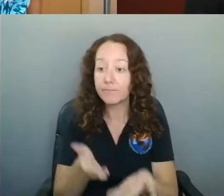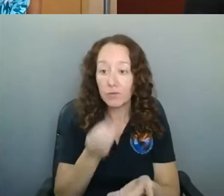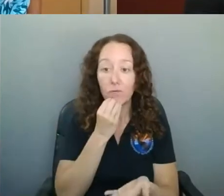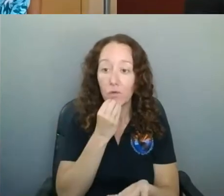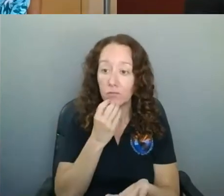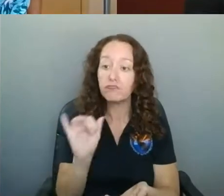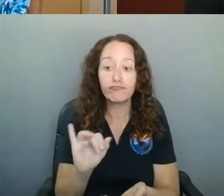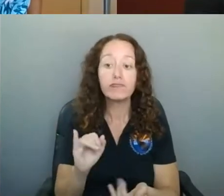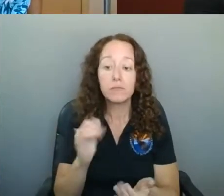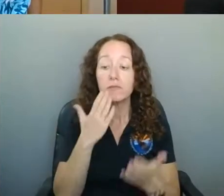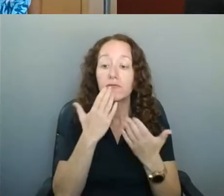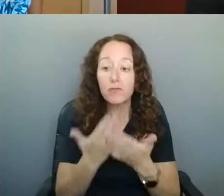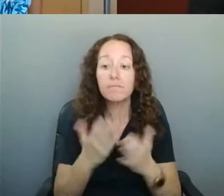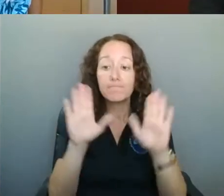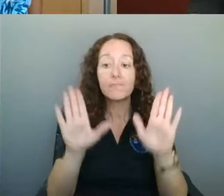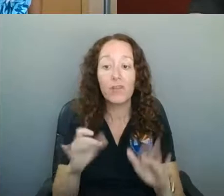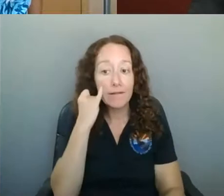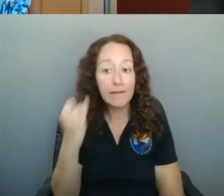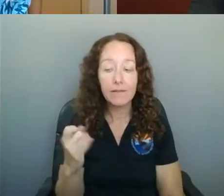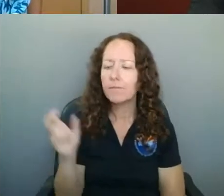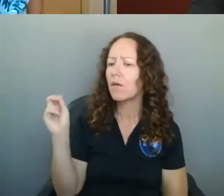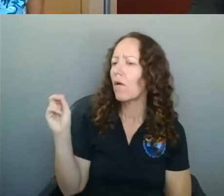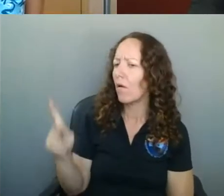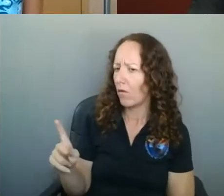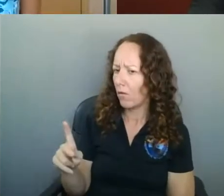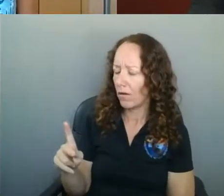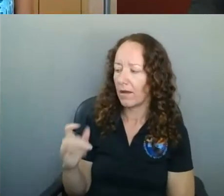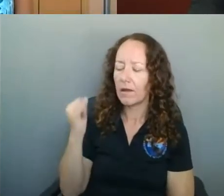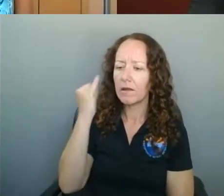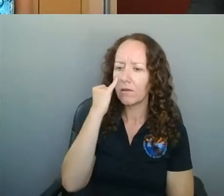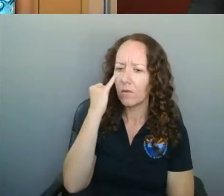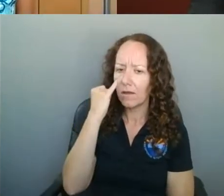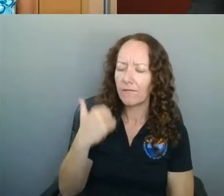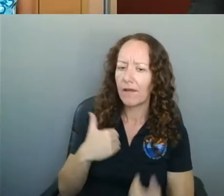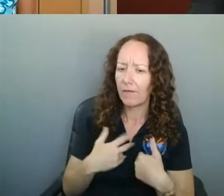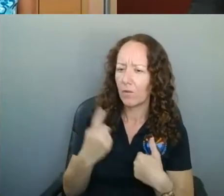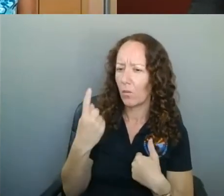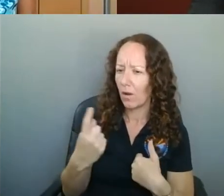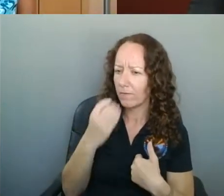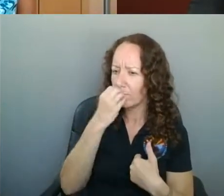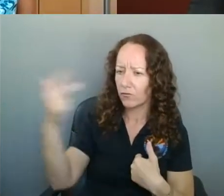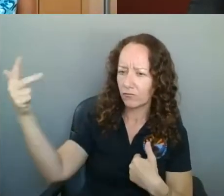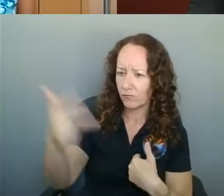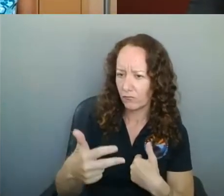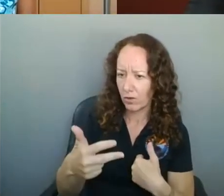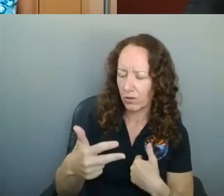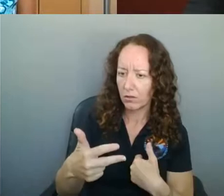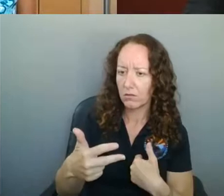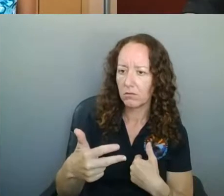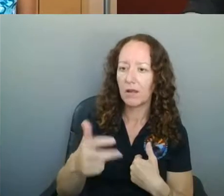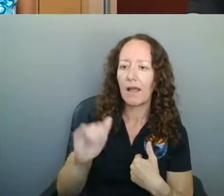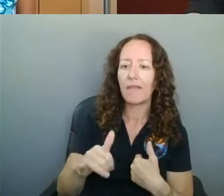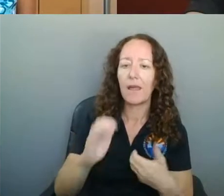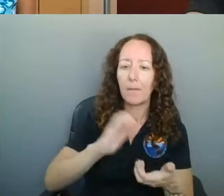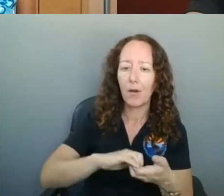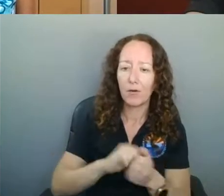idea. Okay, so if we have one food truck that potentially partners with the four bars that are on